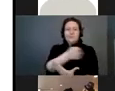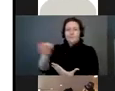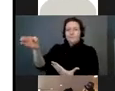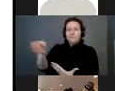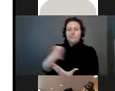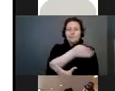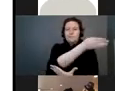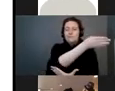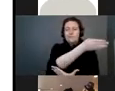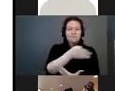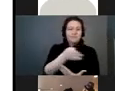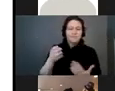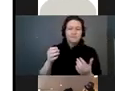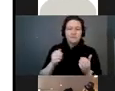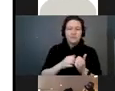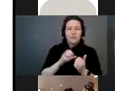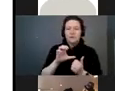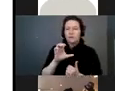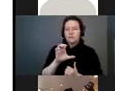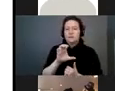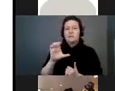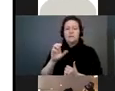congenital CMV disease.